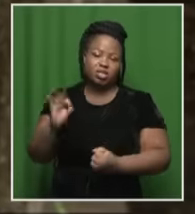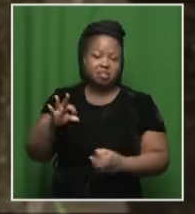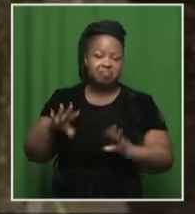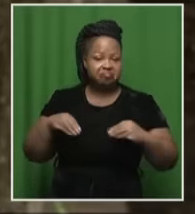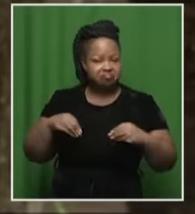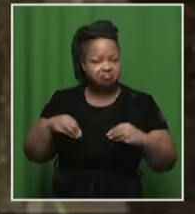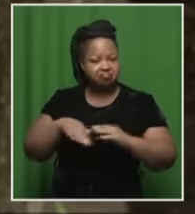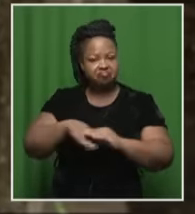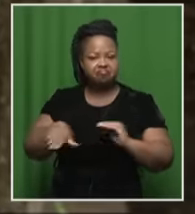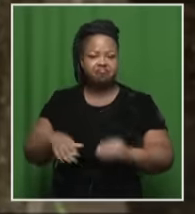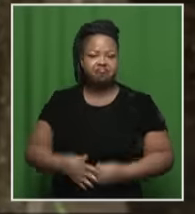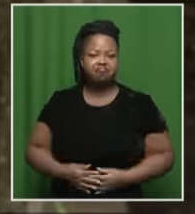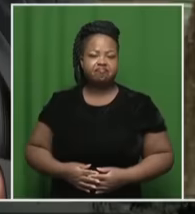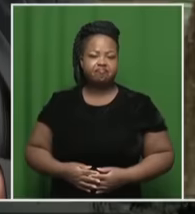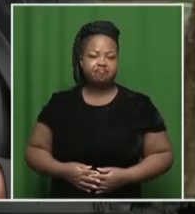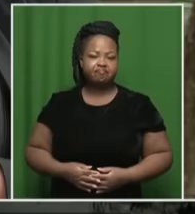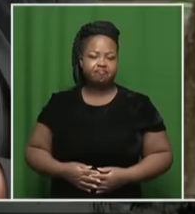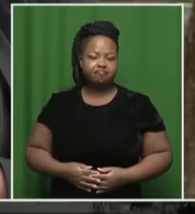her release on bail.